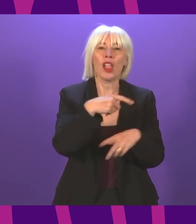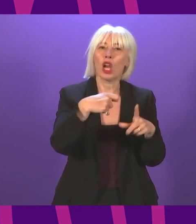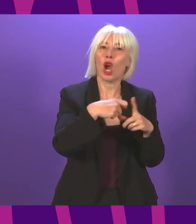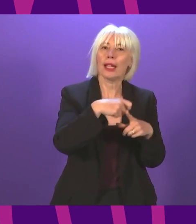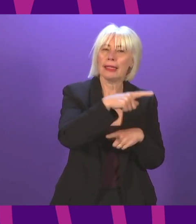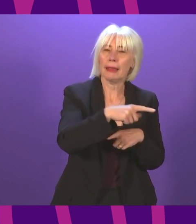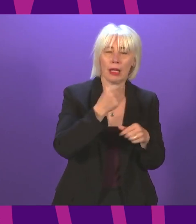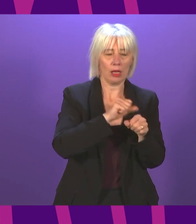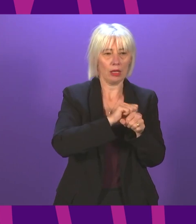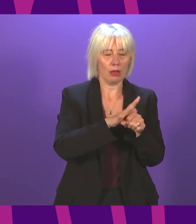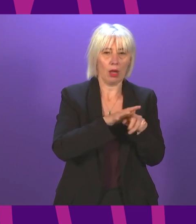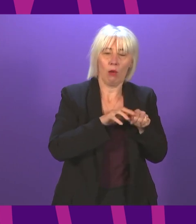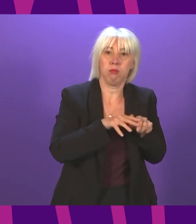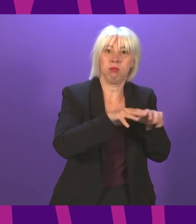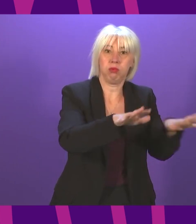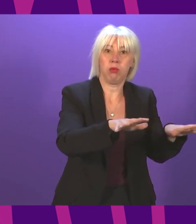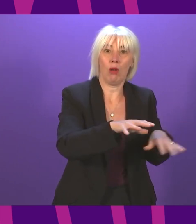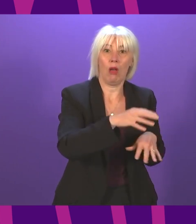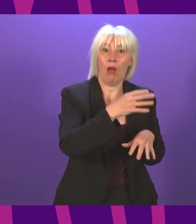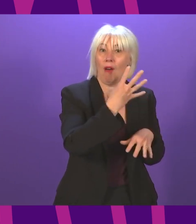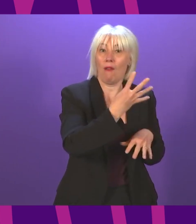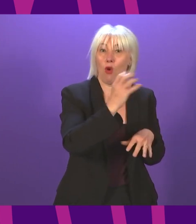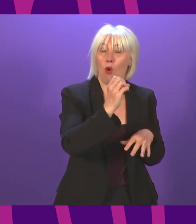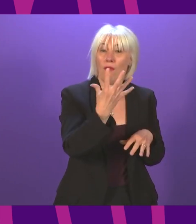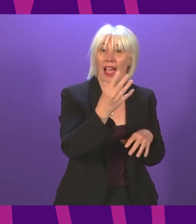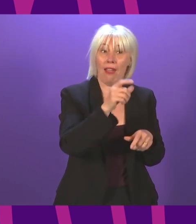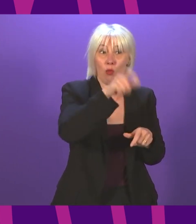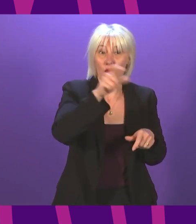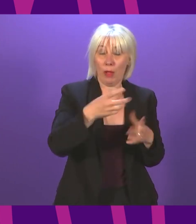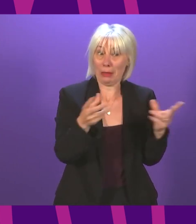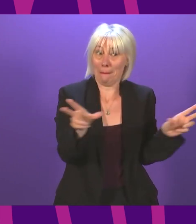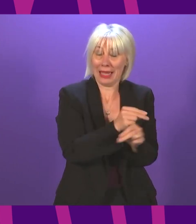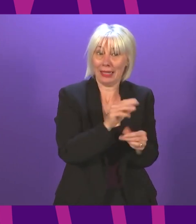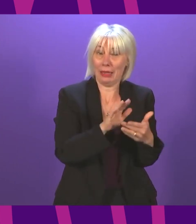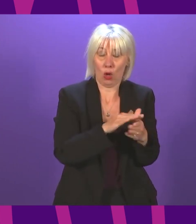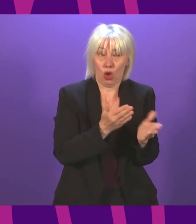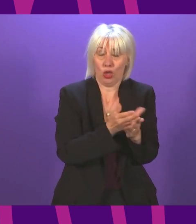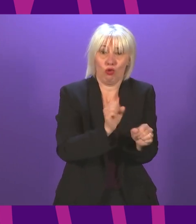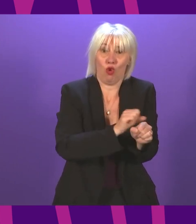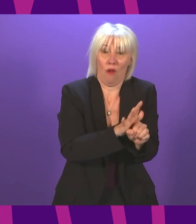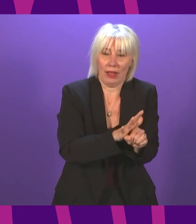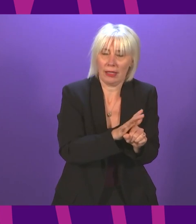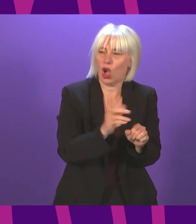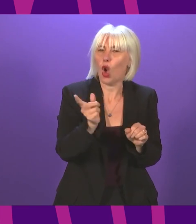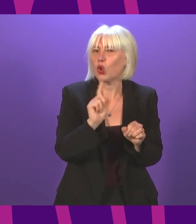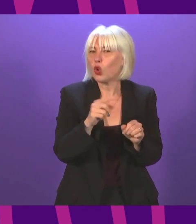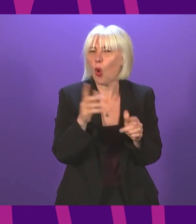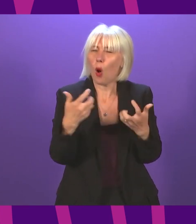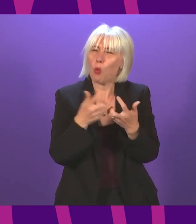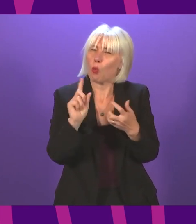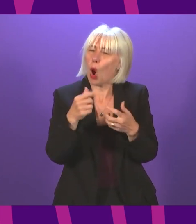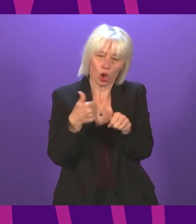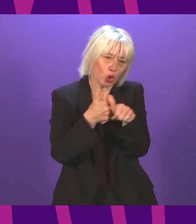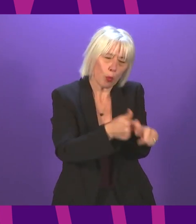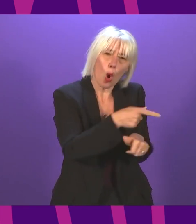405 of the 858 pupils were absent from school. Can I therefore ask the First Minister what support schools like St Ineans should expect